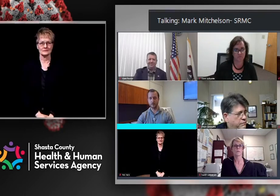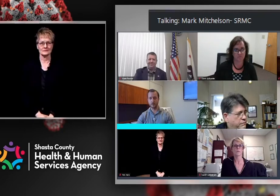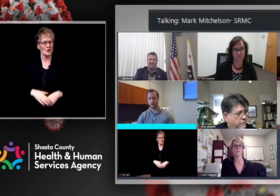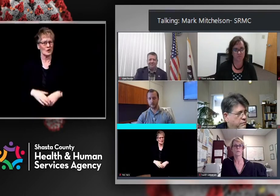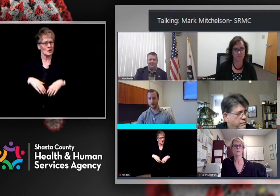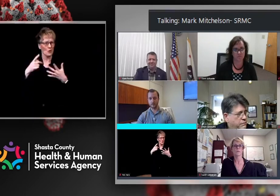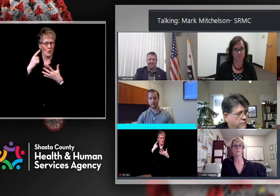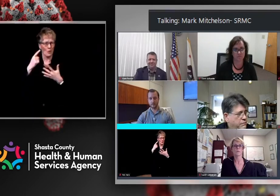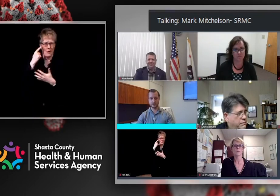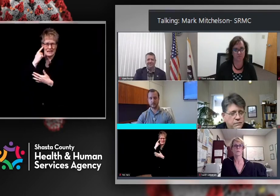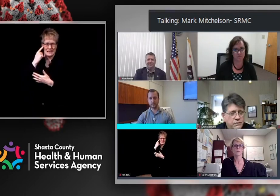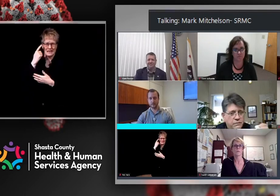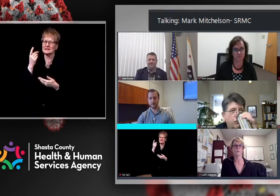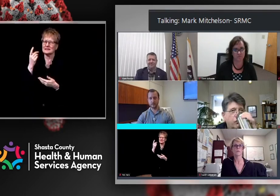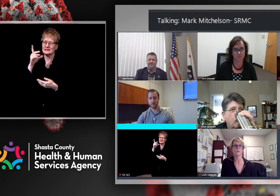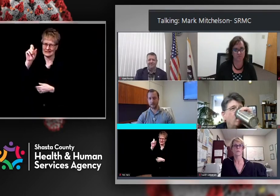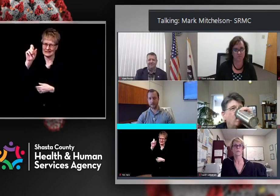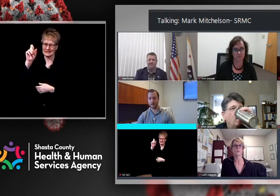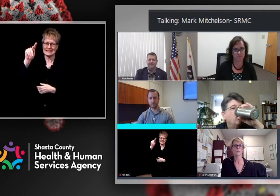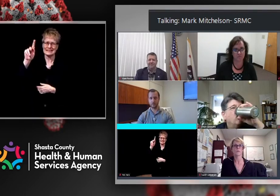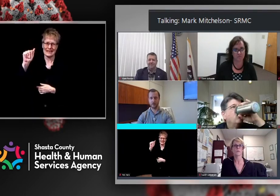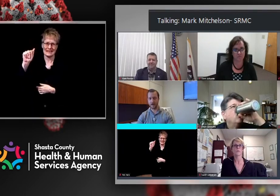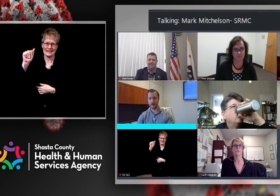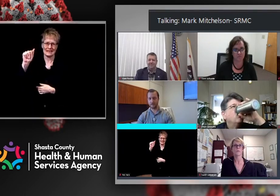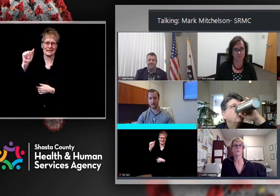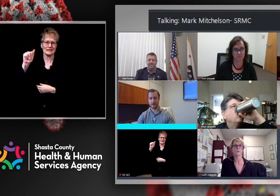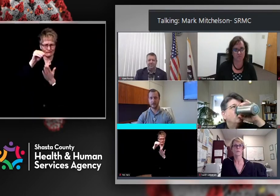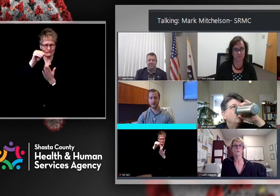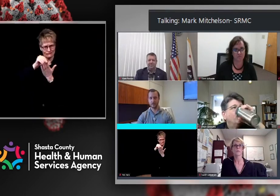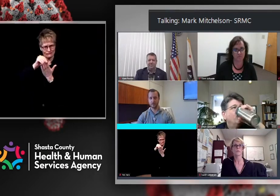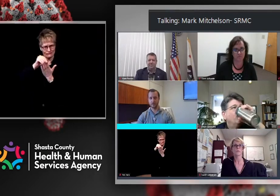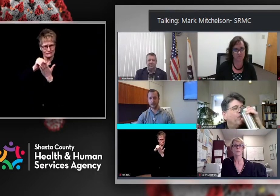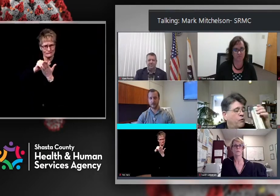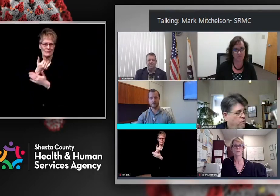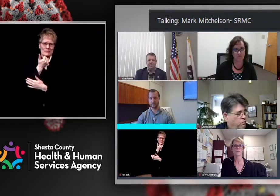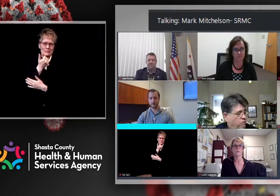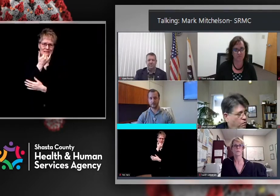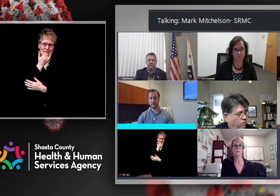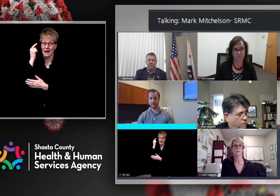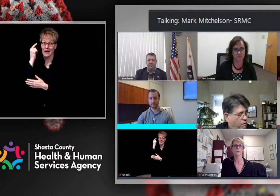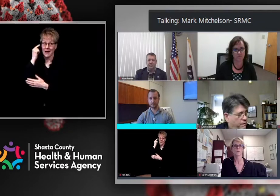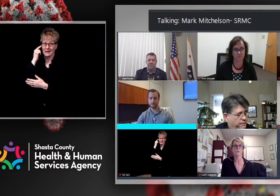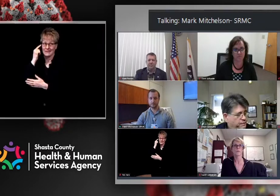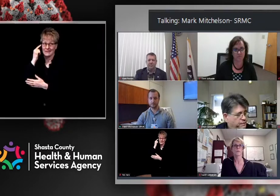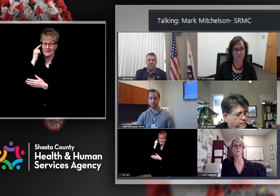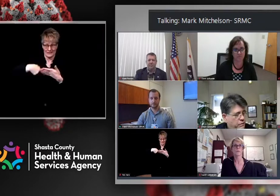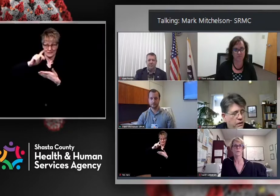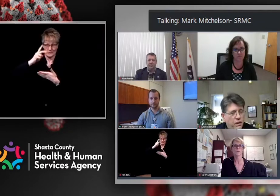probably this next week see it go back up to what we have been at the 25 to 35 percent.